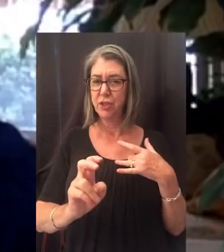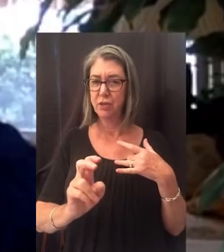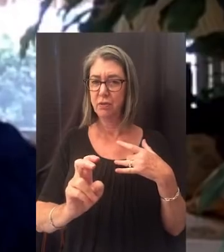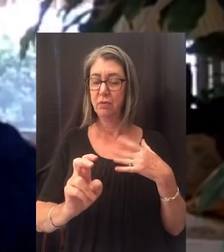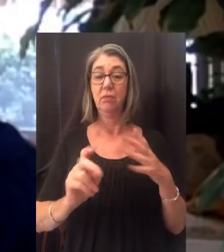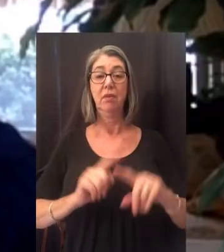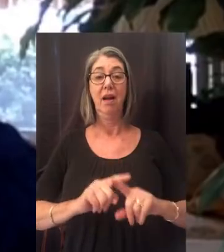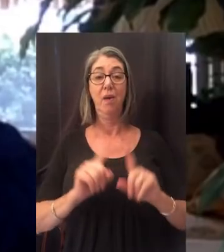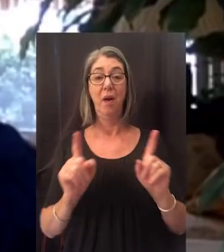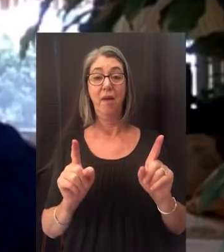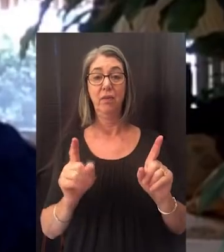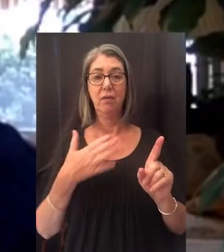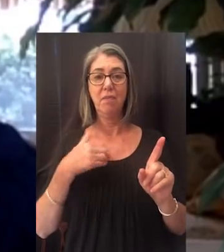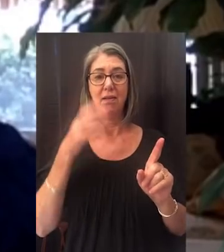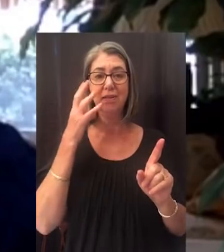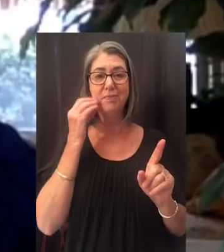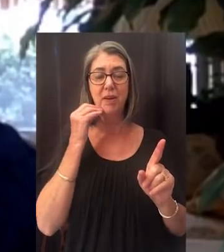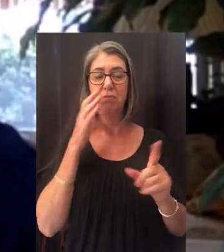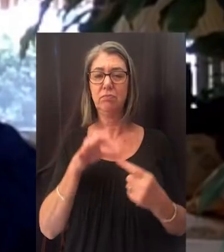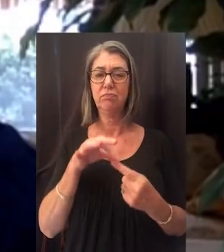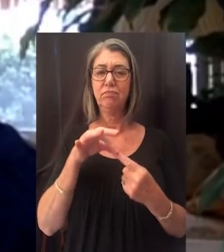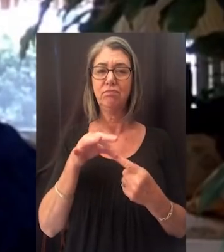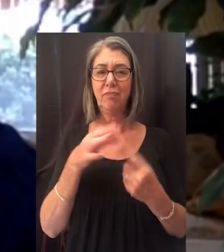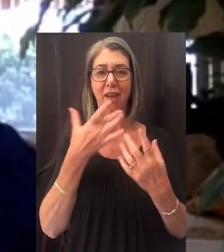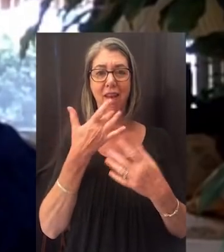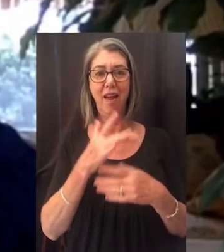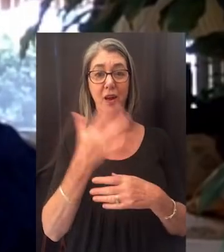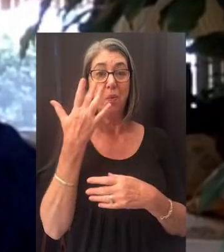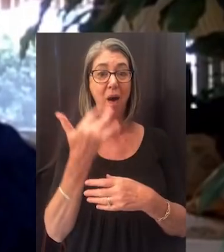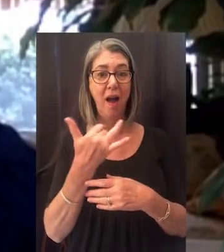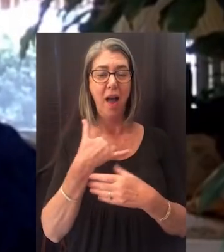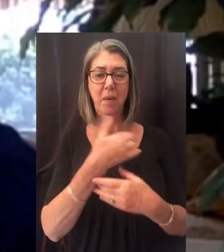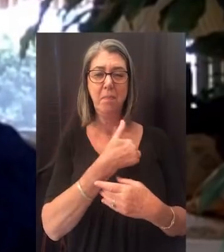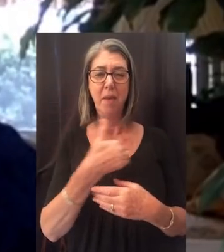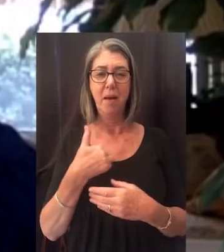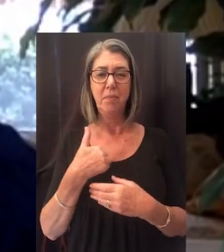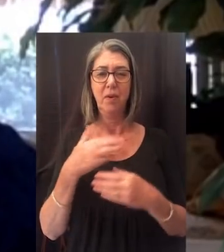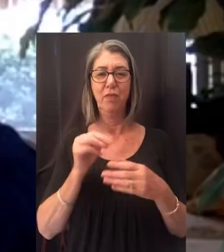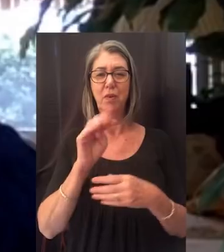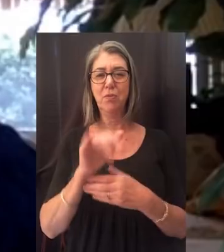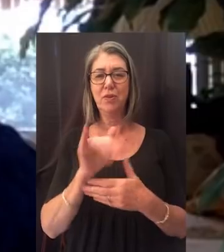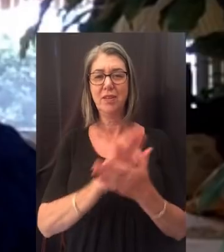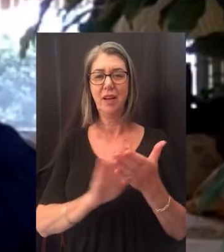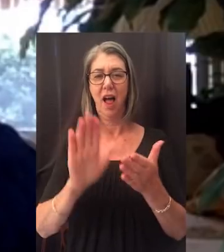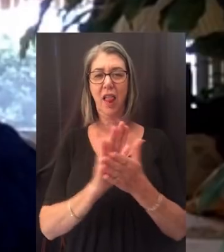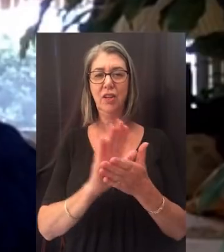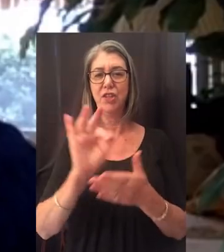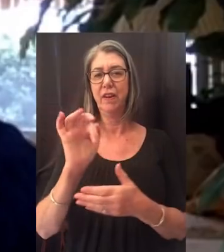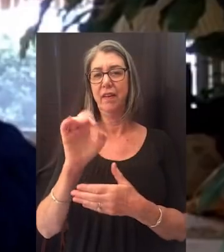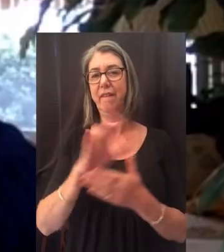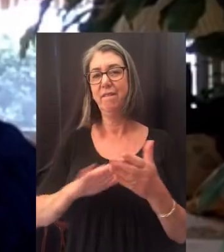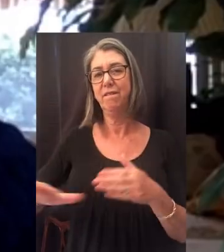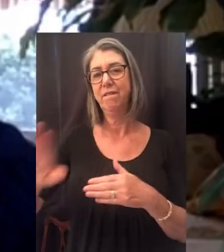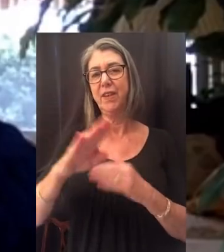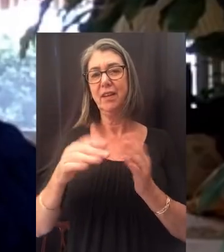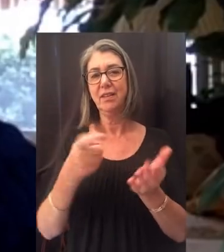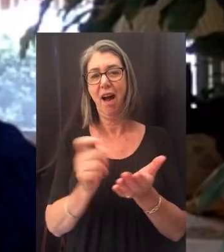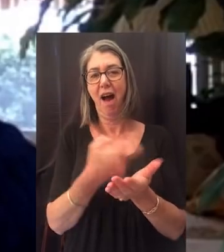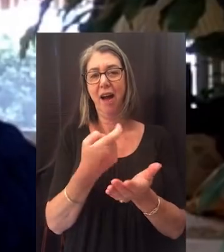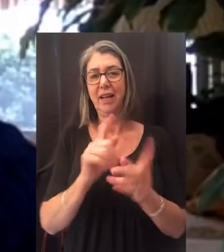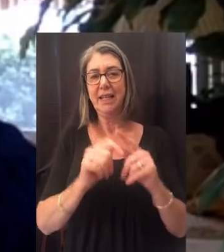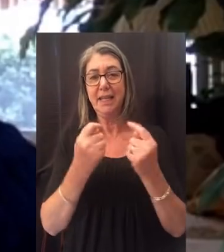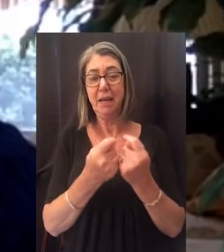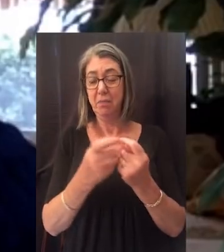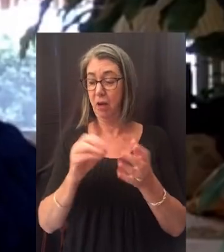However, my experience was unique and fortunate because I was a member of the Mercy College field hockey team. Although being a student